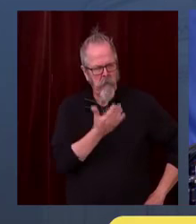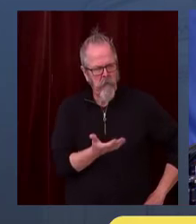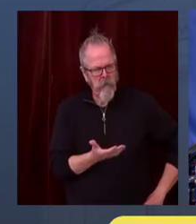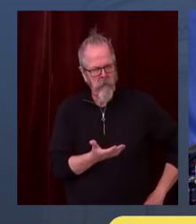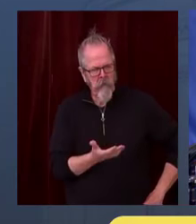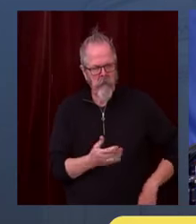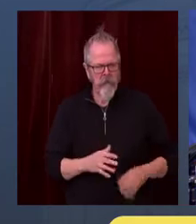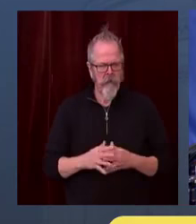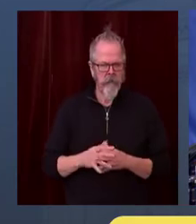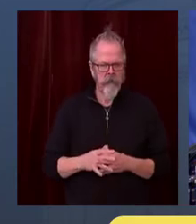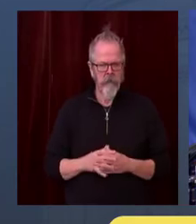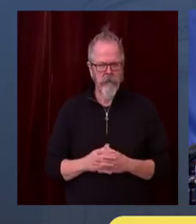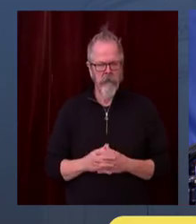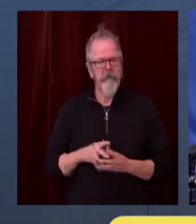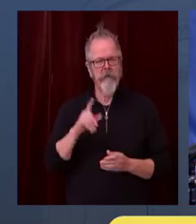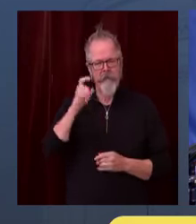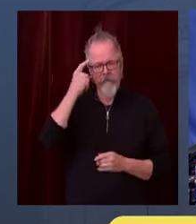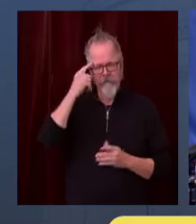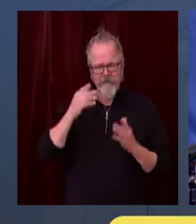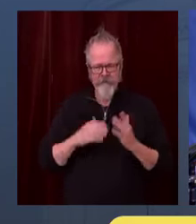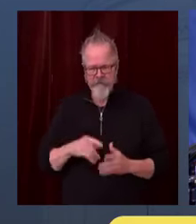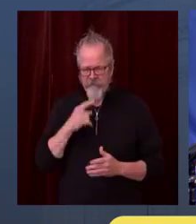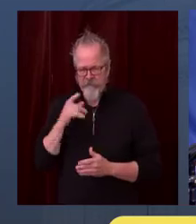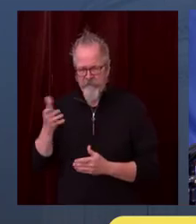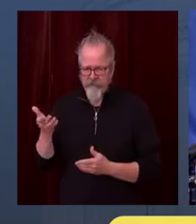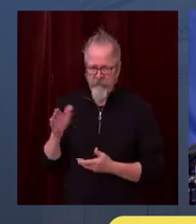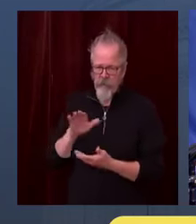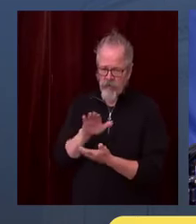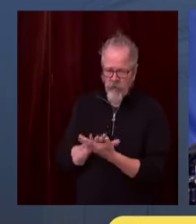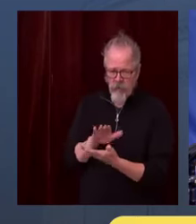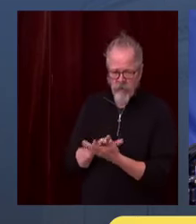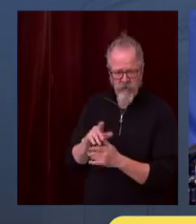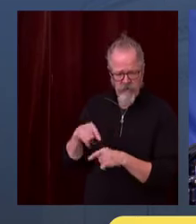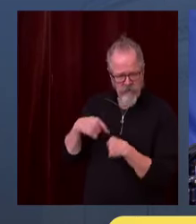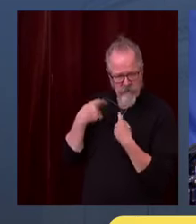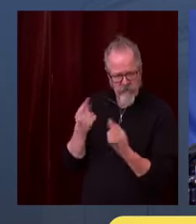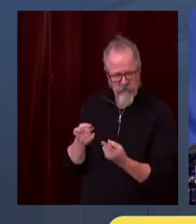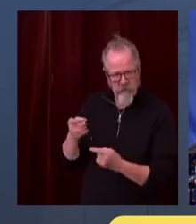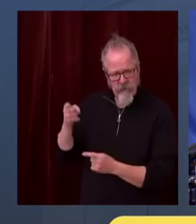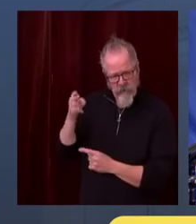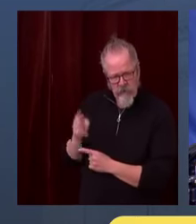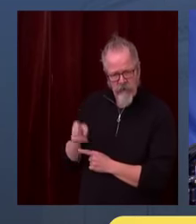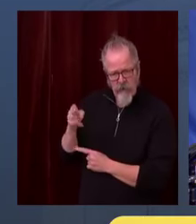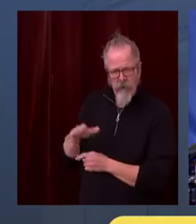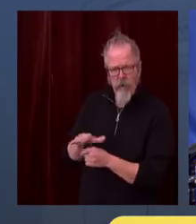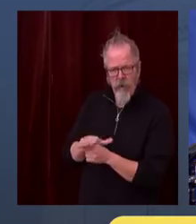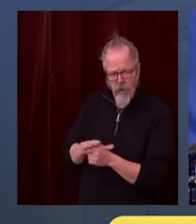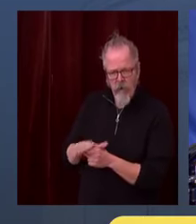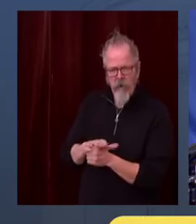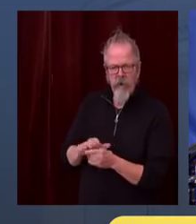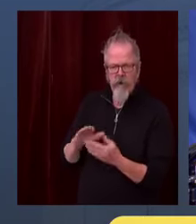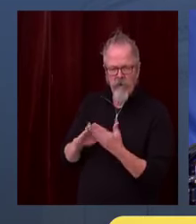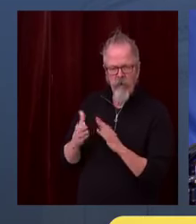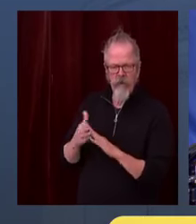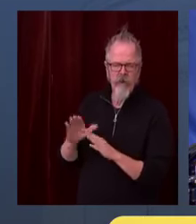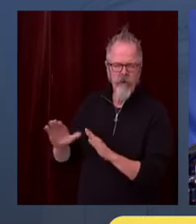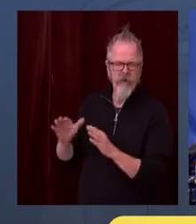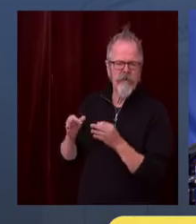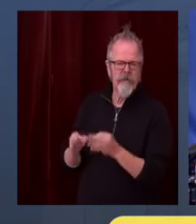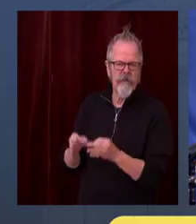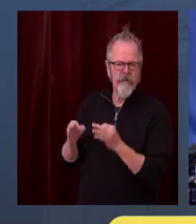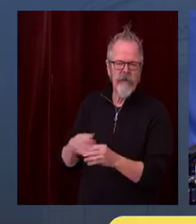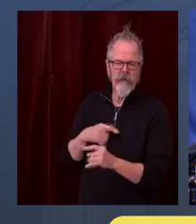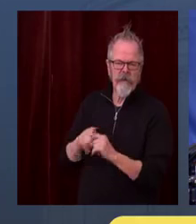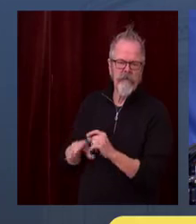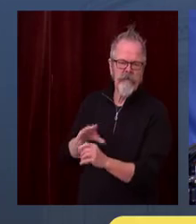historically local-controlled decisions by local school boards and local communities. And we have respected that decision-making of local communities.